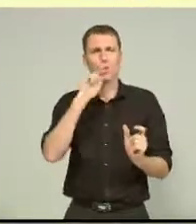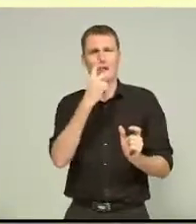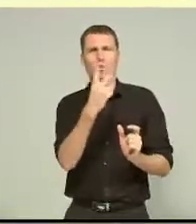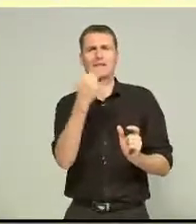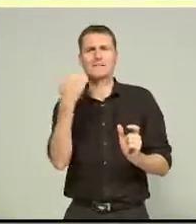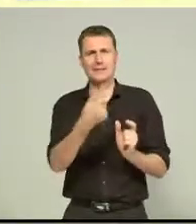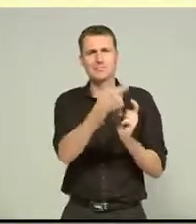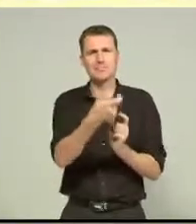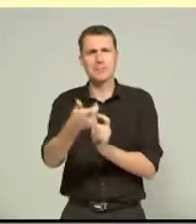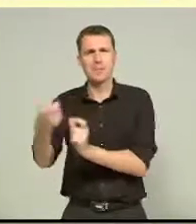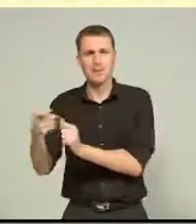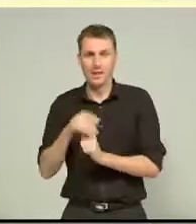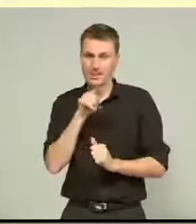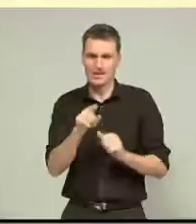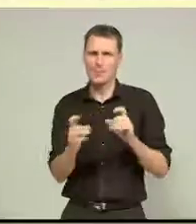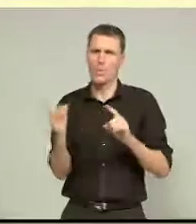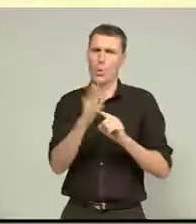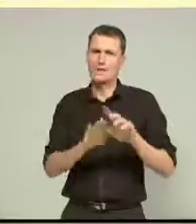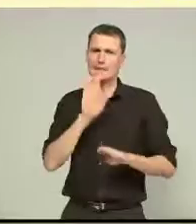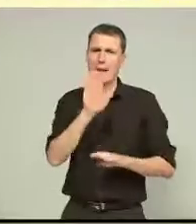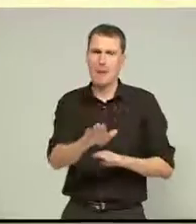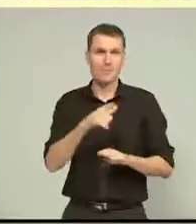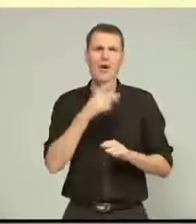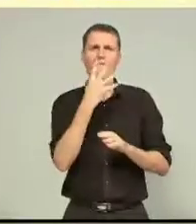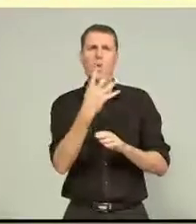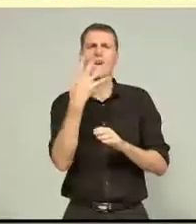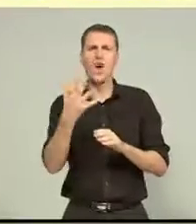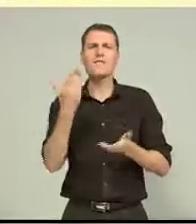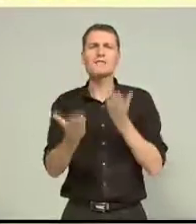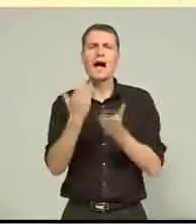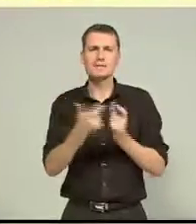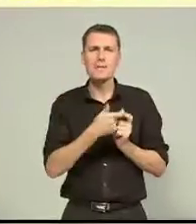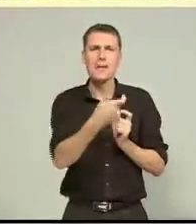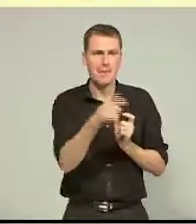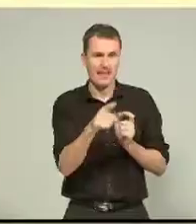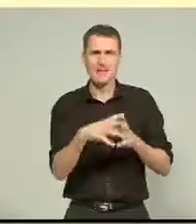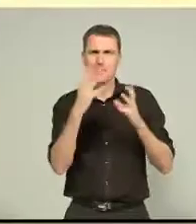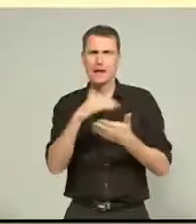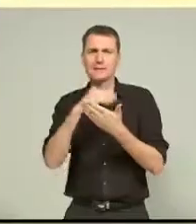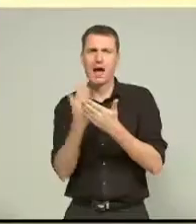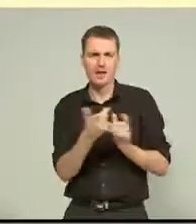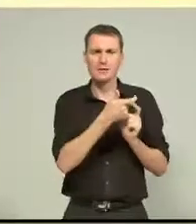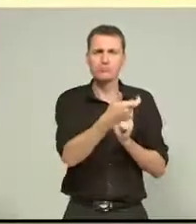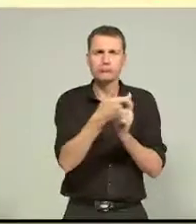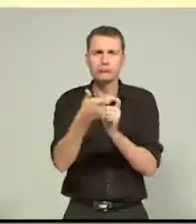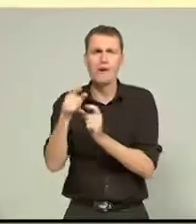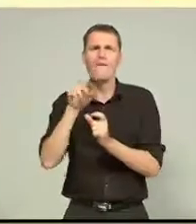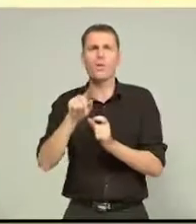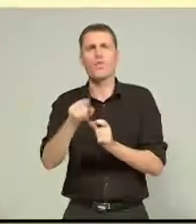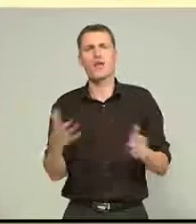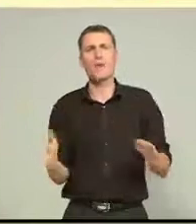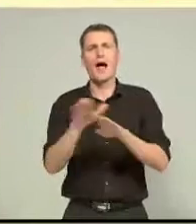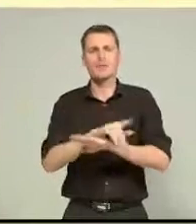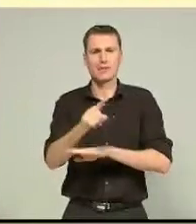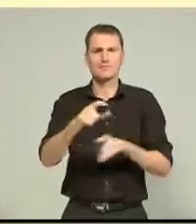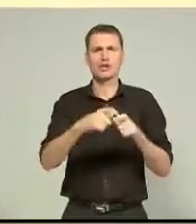milestone for its construction, as these 45-tonne beams are the largest component of the replacement bridge. By the time they swing